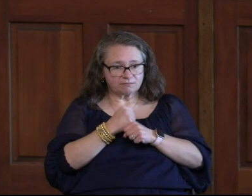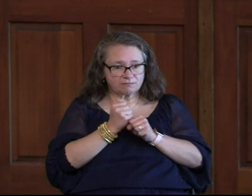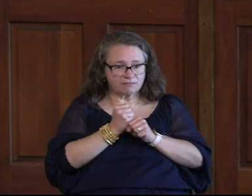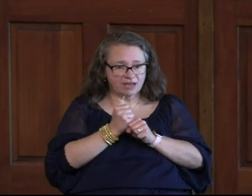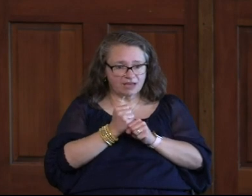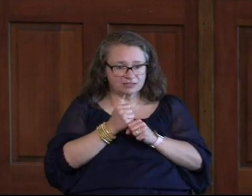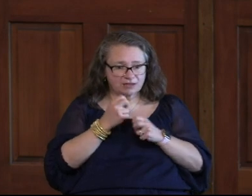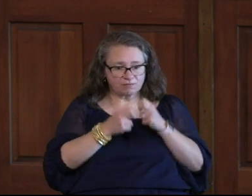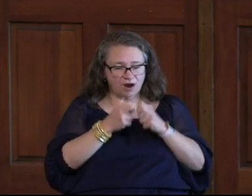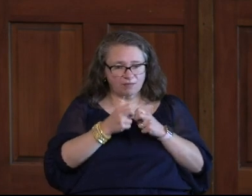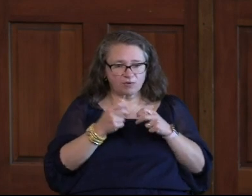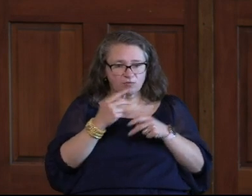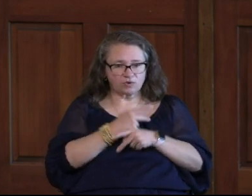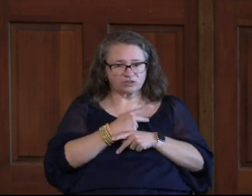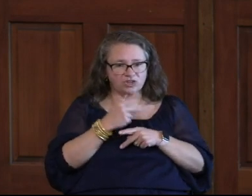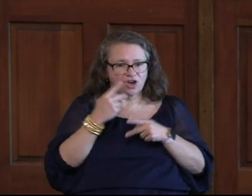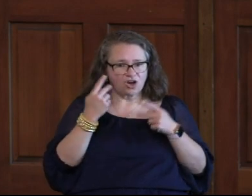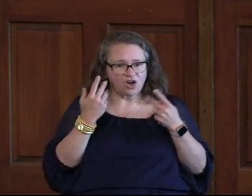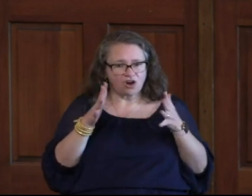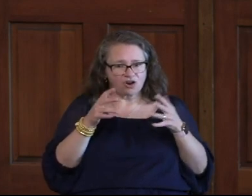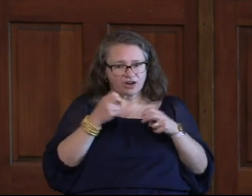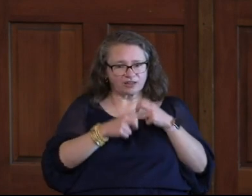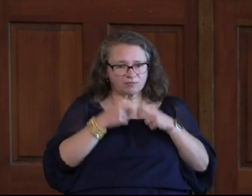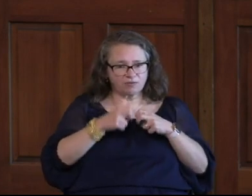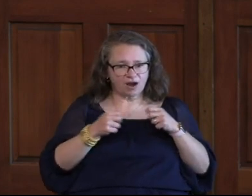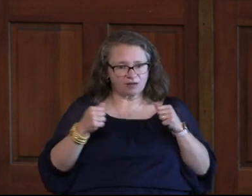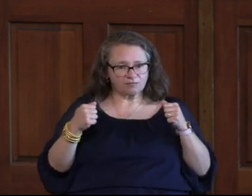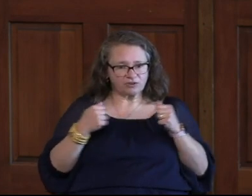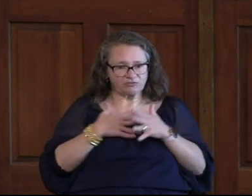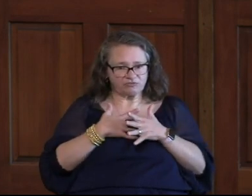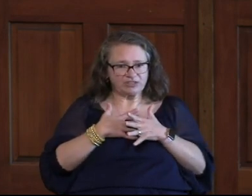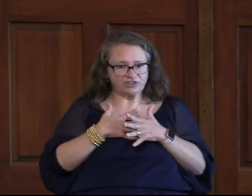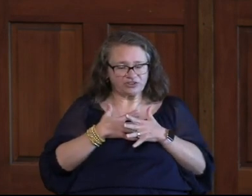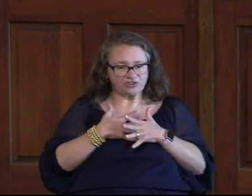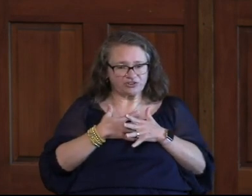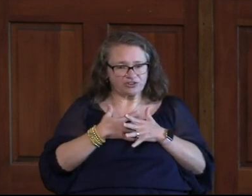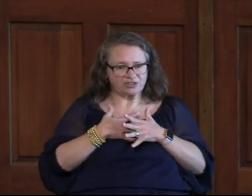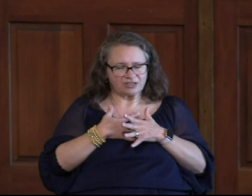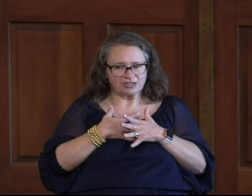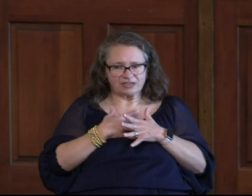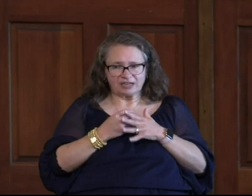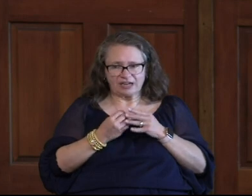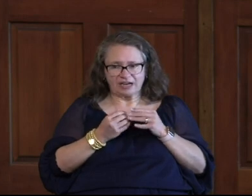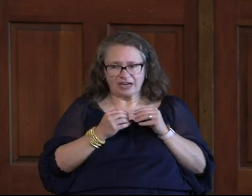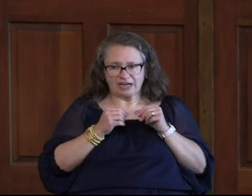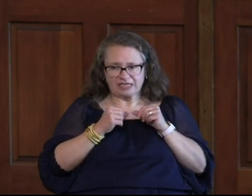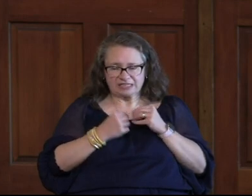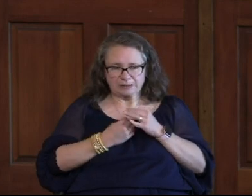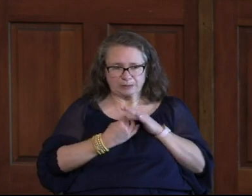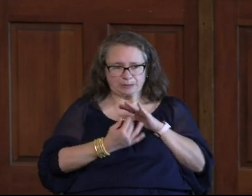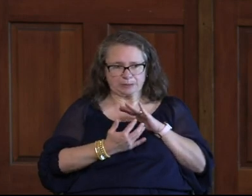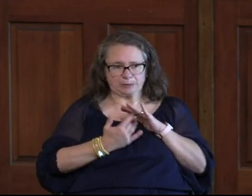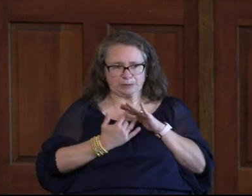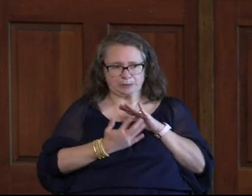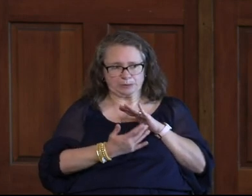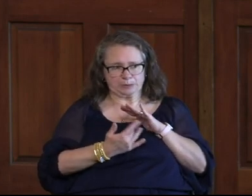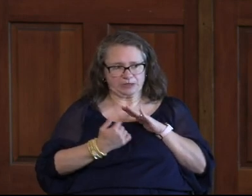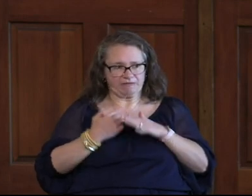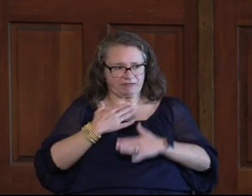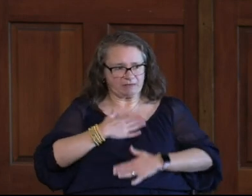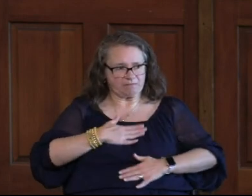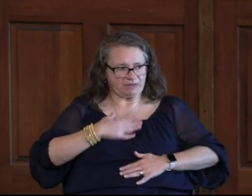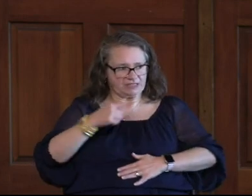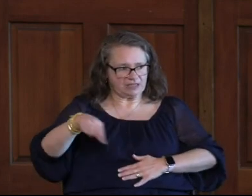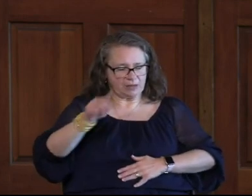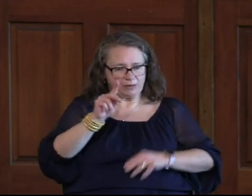This Problem It's Like There's Already This Problem Of The Fear Of Man It's This Fire Burning Inside Of You You Feel Like You Have To Please Other